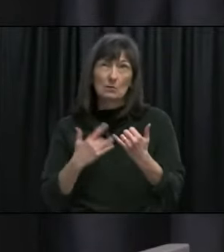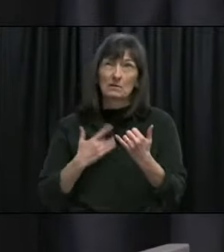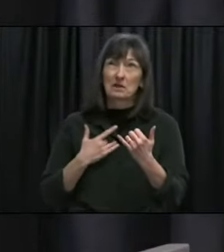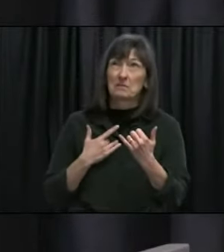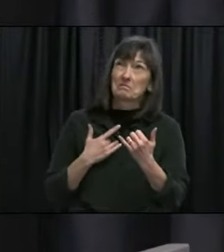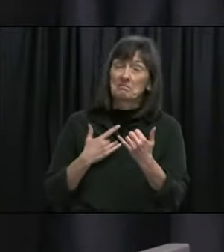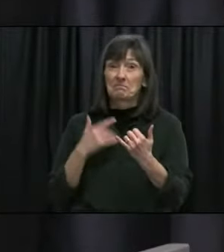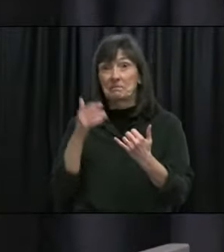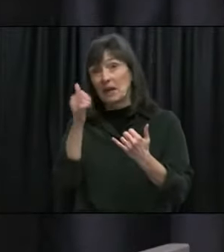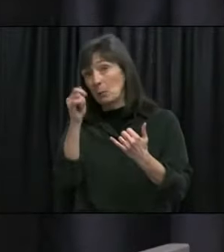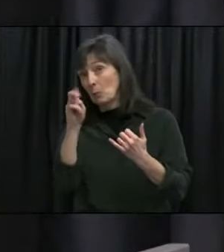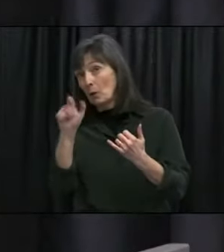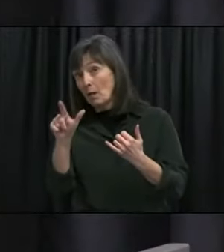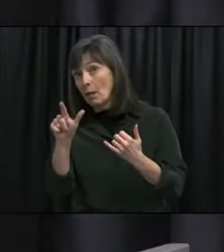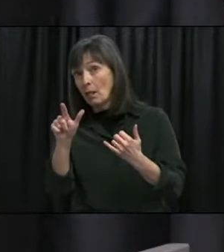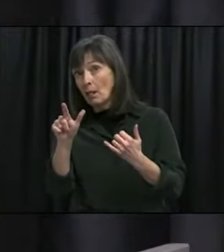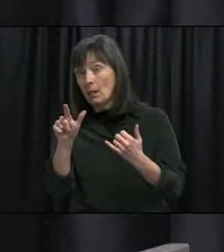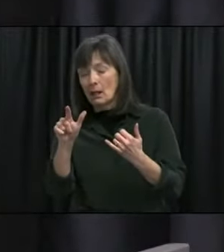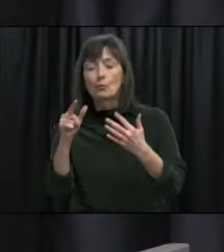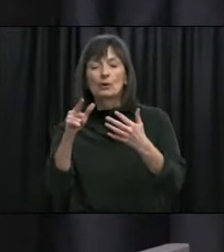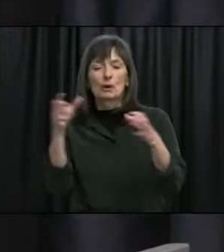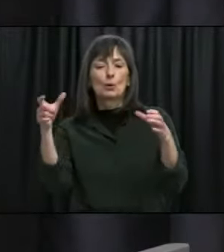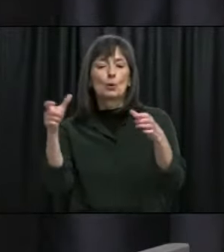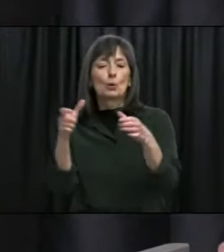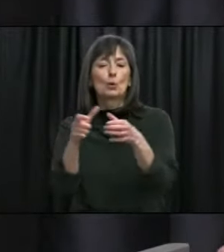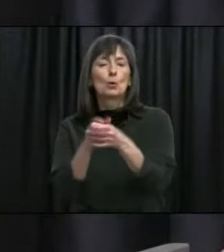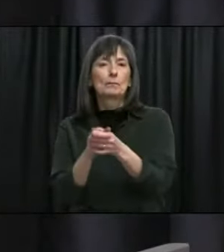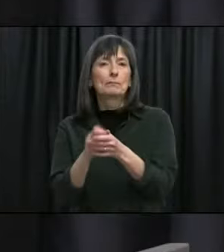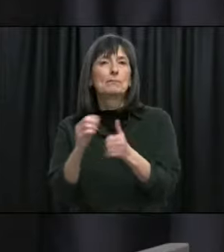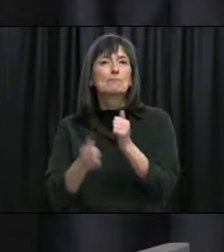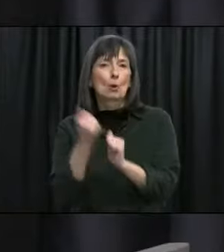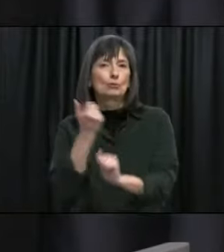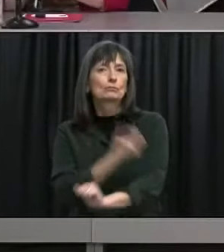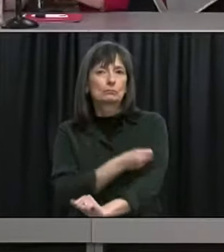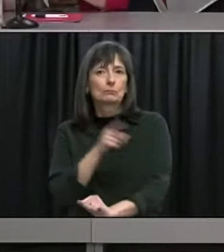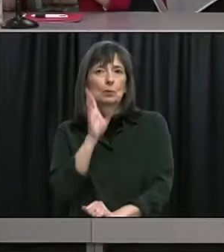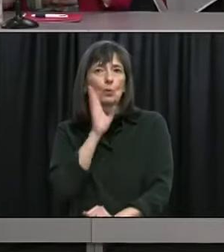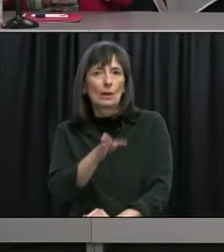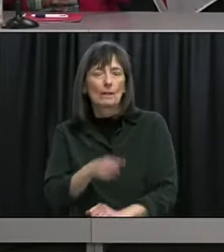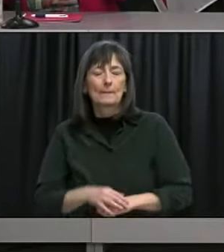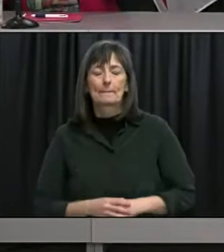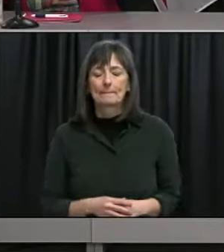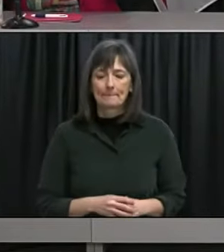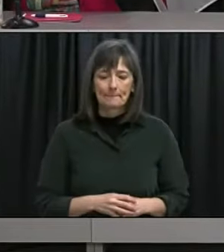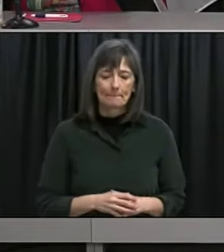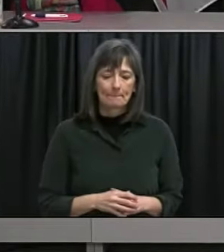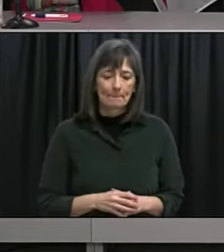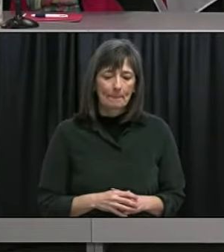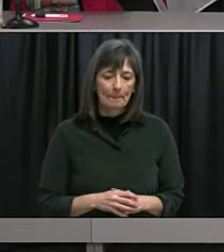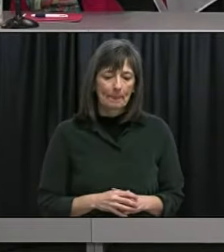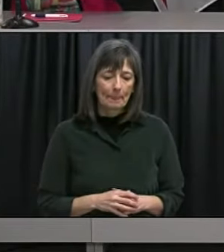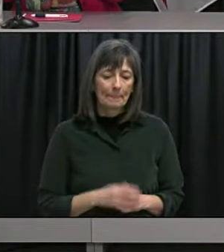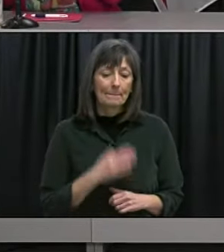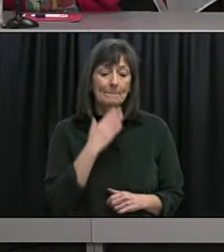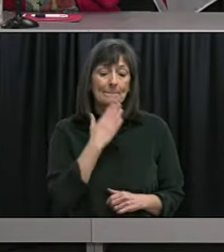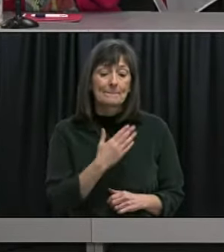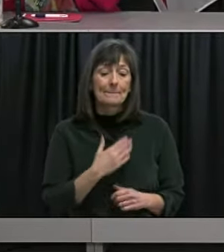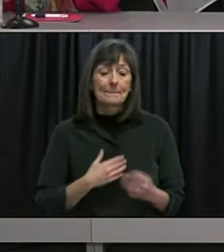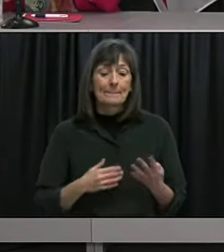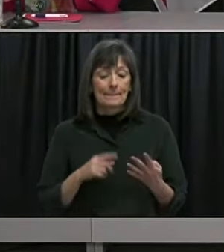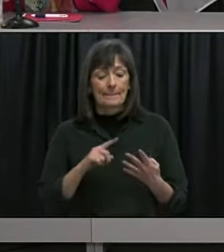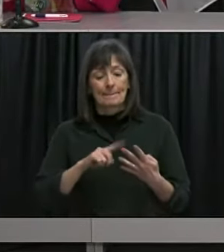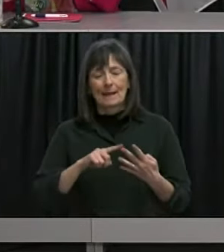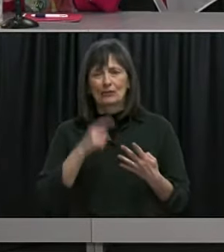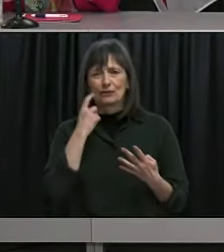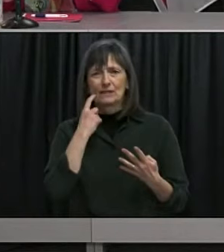April that we'll be able to make some headway there okay thank you and then I wanted to ask you mentioned Moderna is doing testing